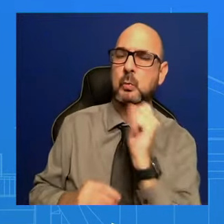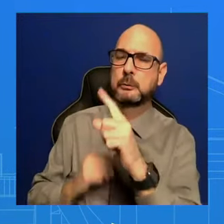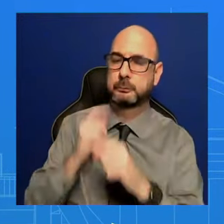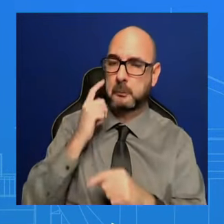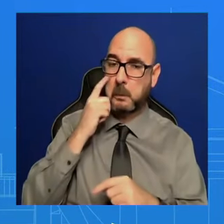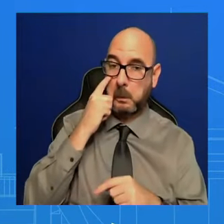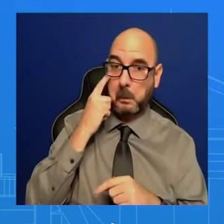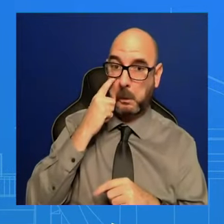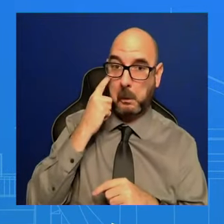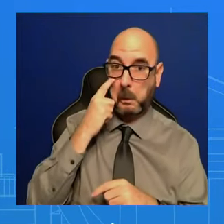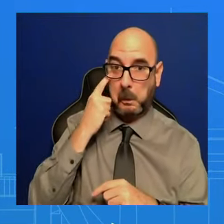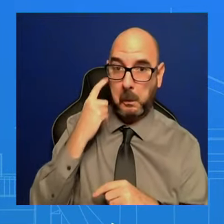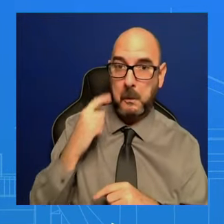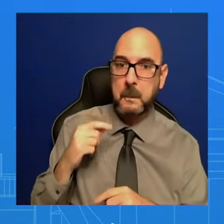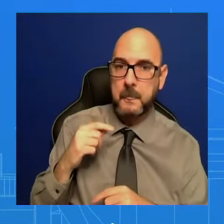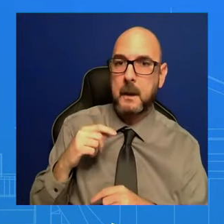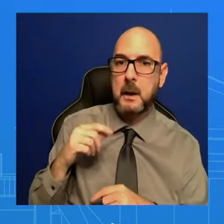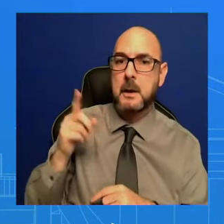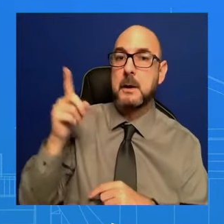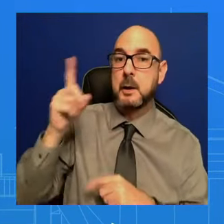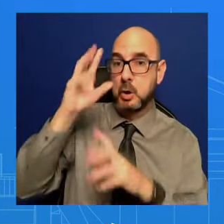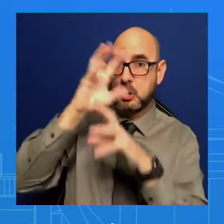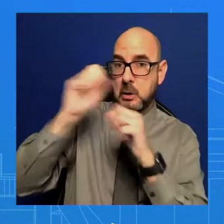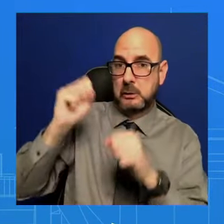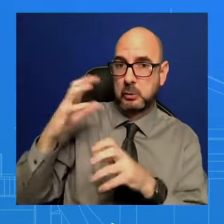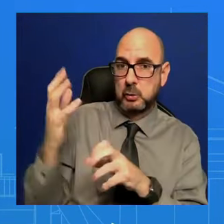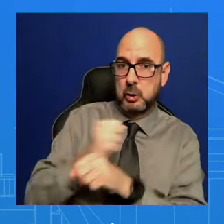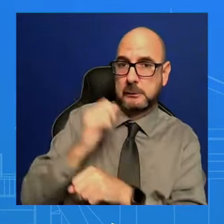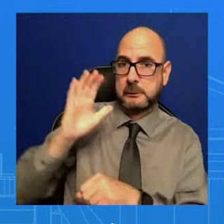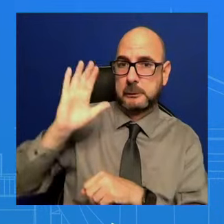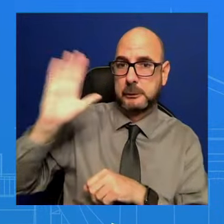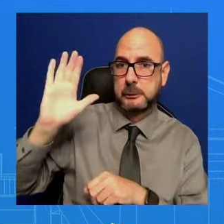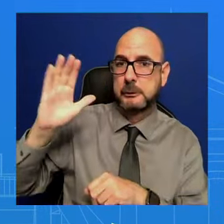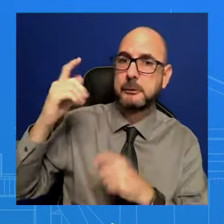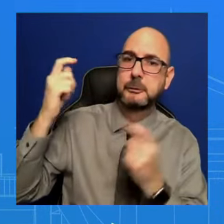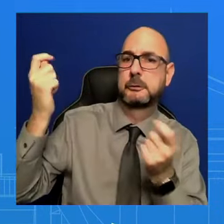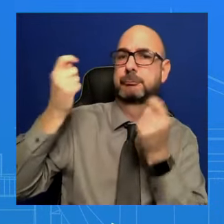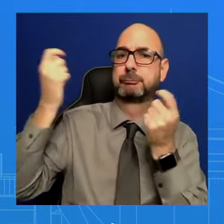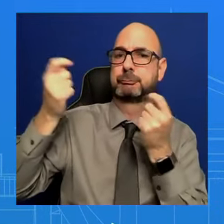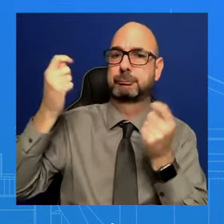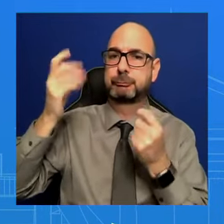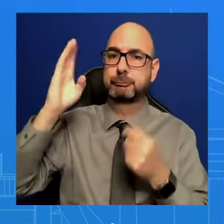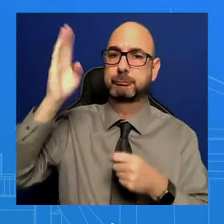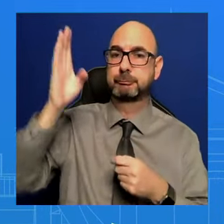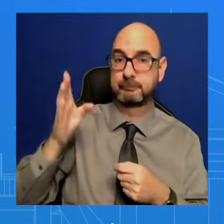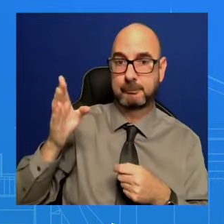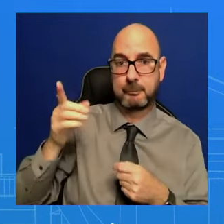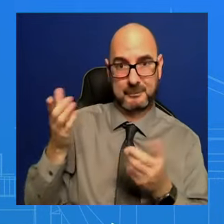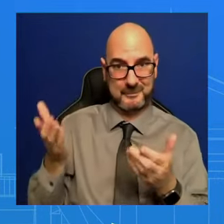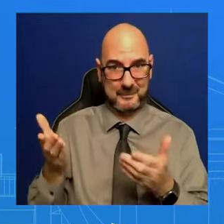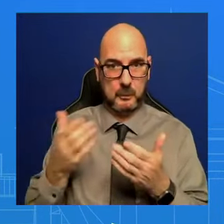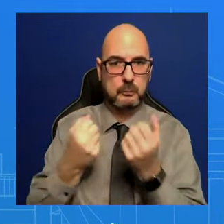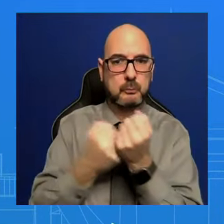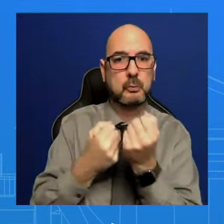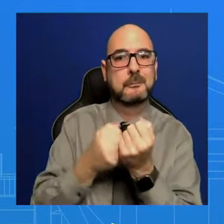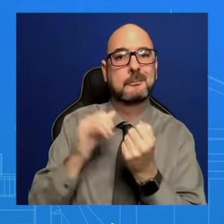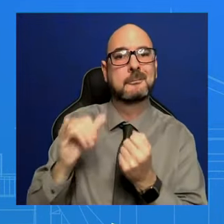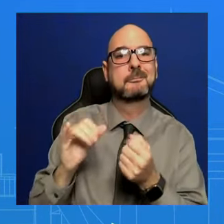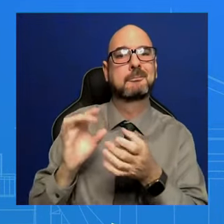speech, he thanked black voters for their outsized role in his historic win. And he said that he would have their backs.